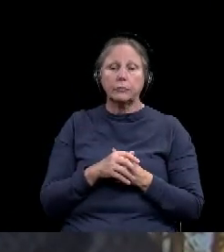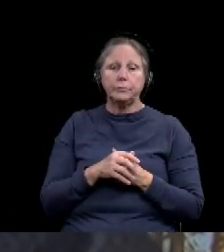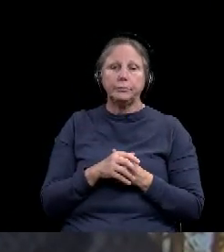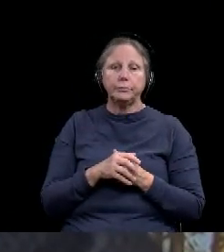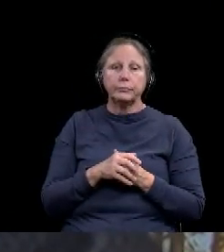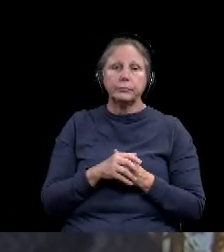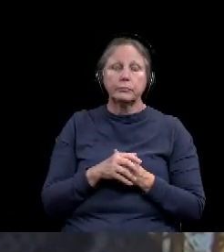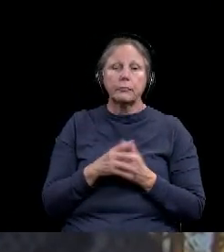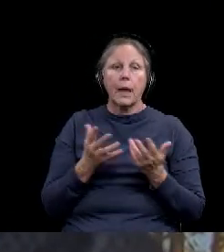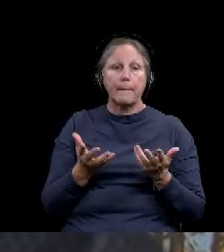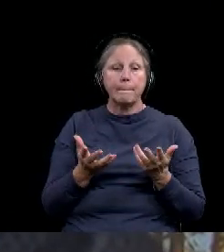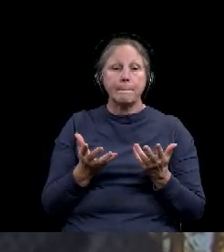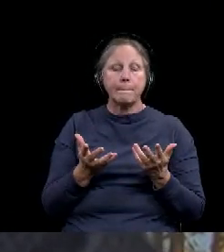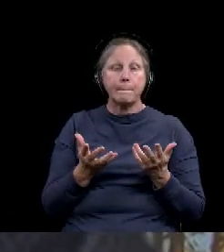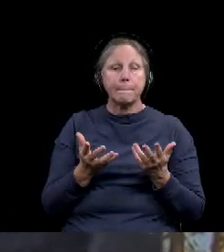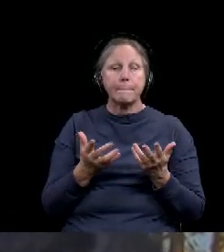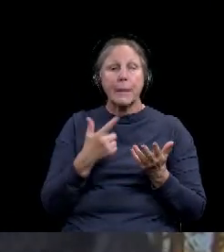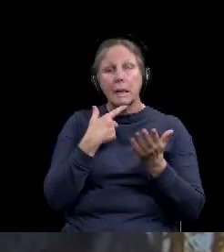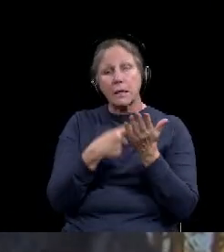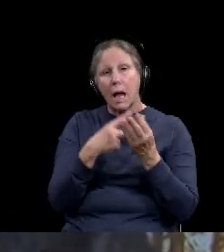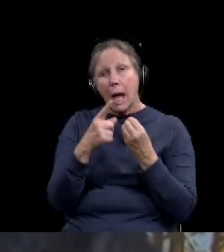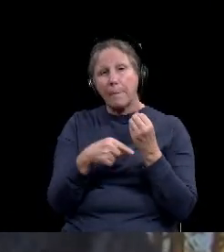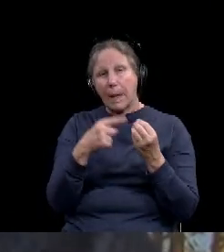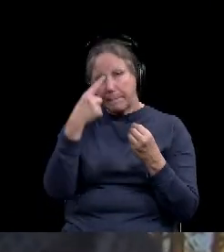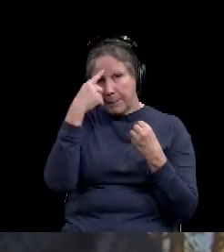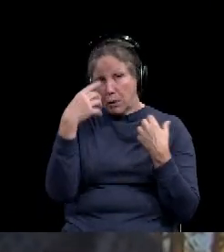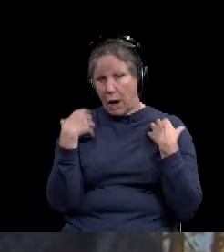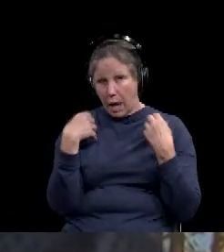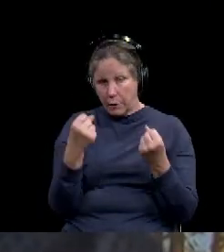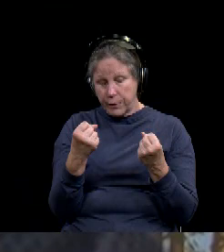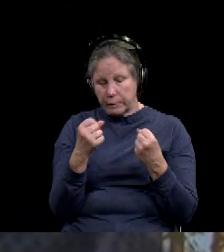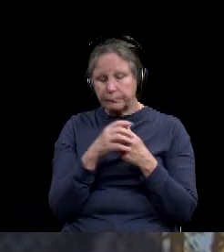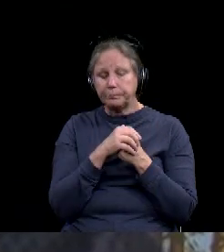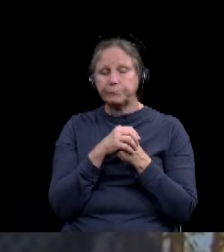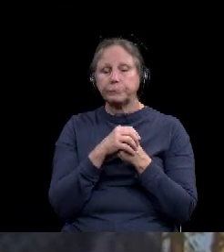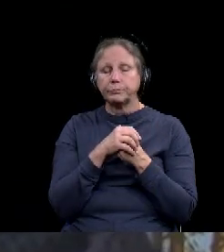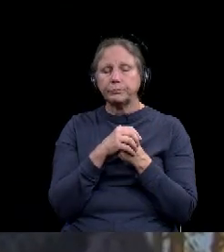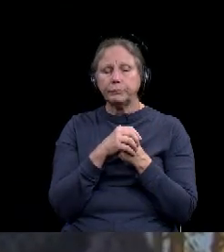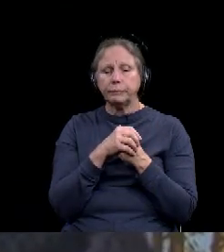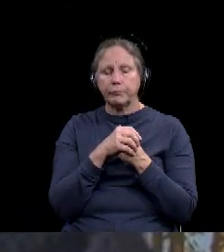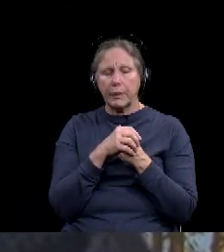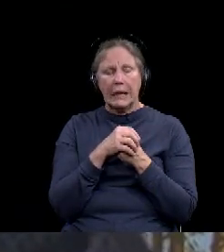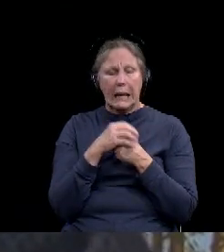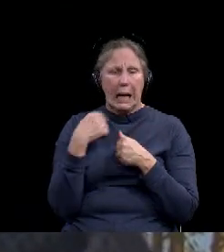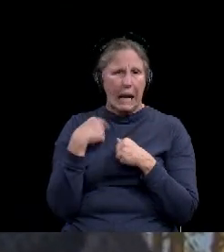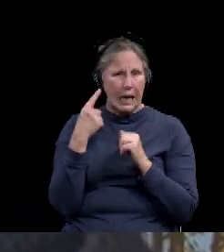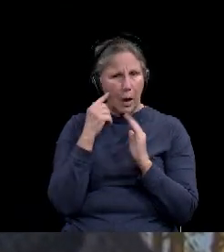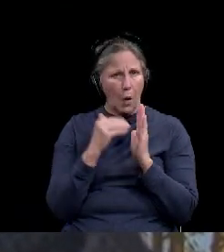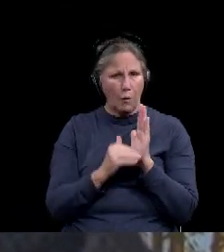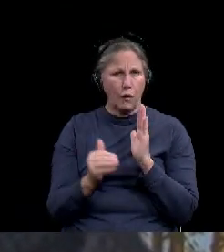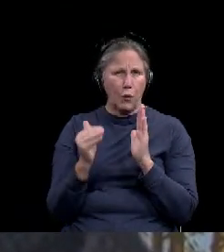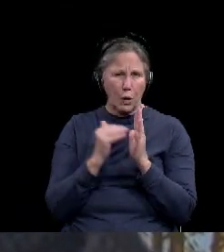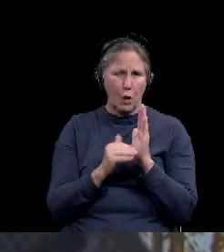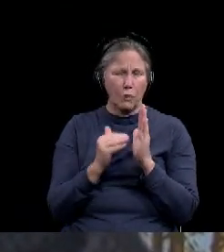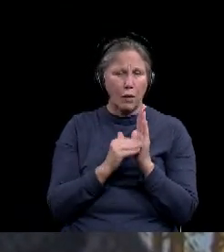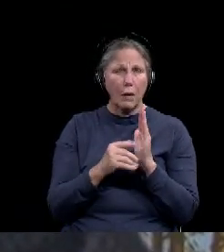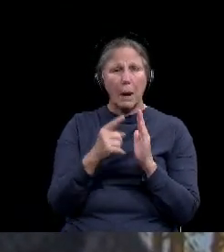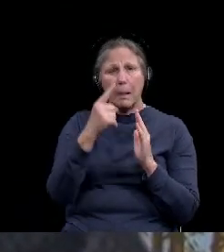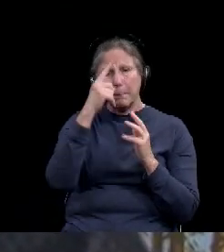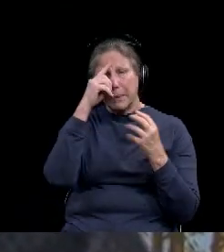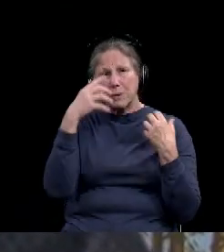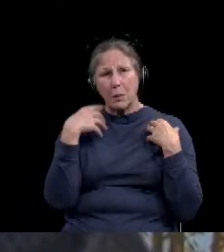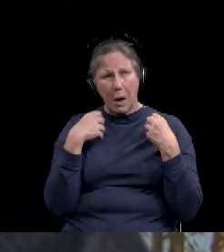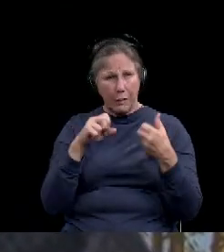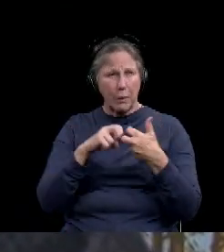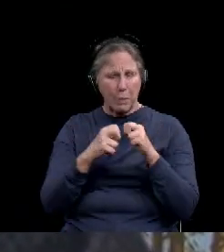I want to talk a little bit about mental health. Uh, we continue to hear about increased mental health, uh, issues